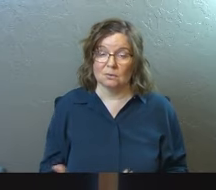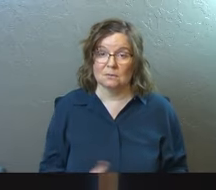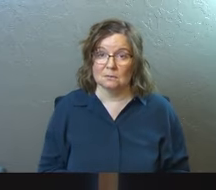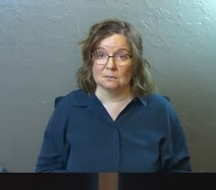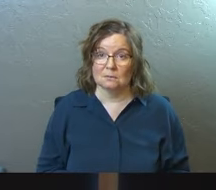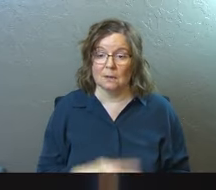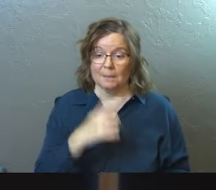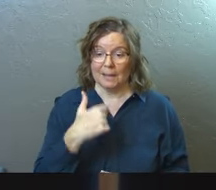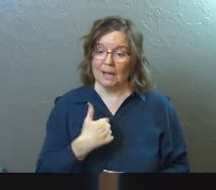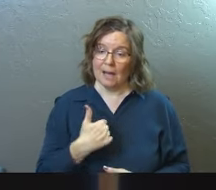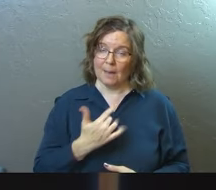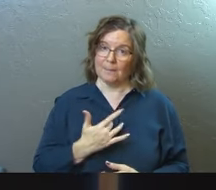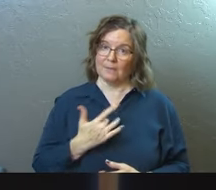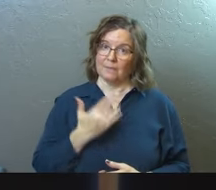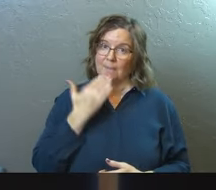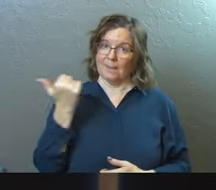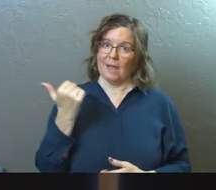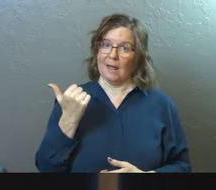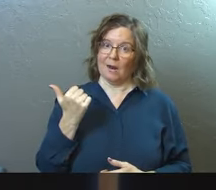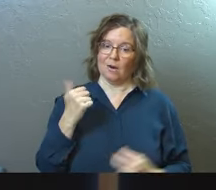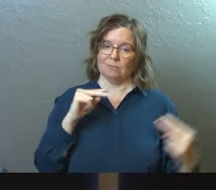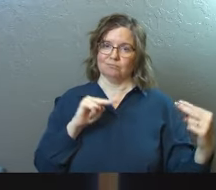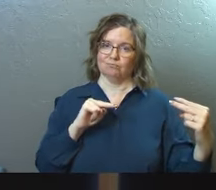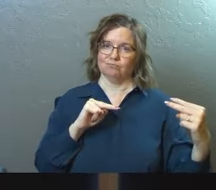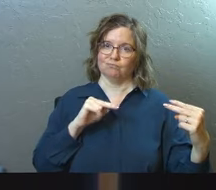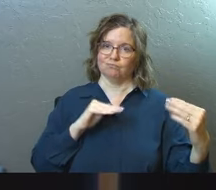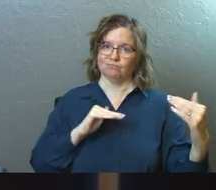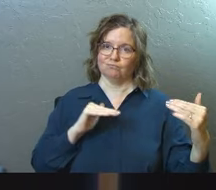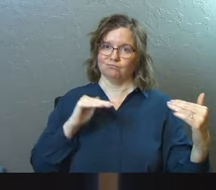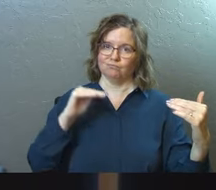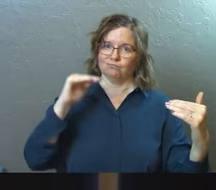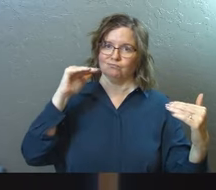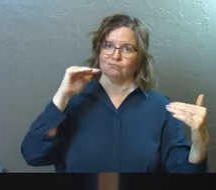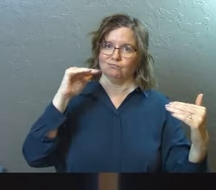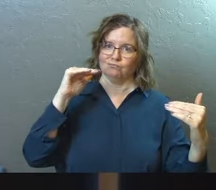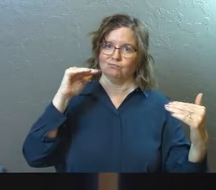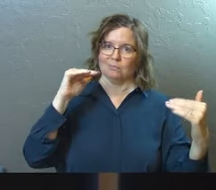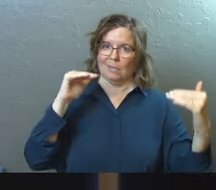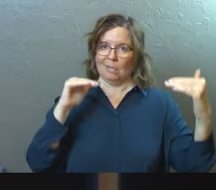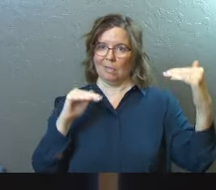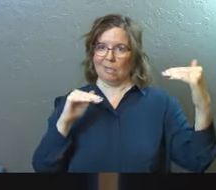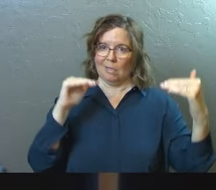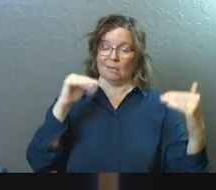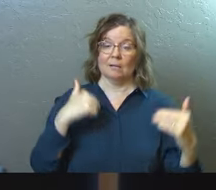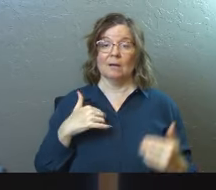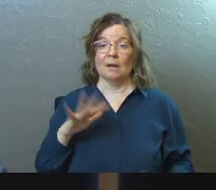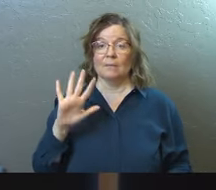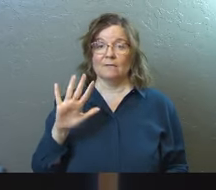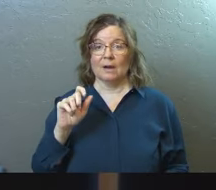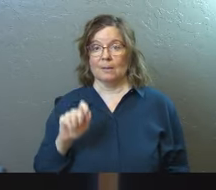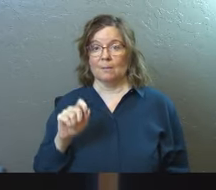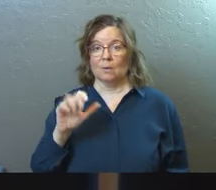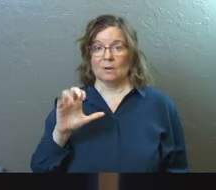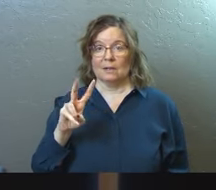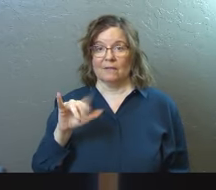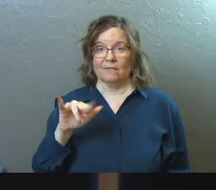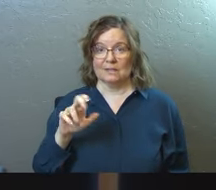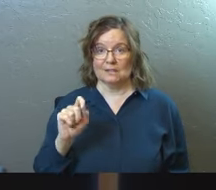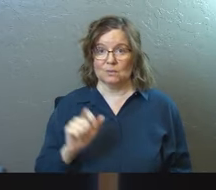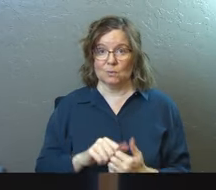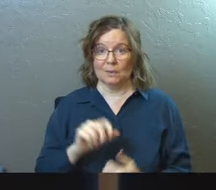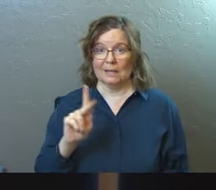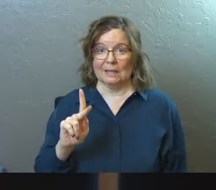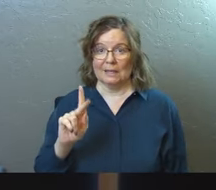because I'm going to feel better and higher when we're done. I'm a five-point Calvinist with a King James Bible.